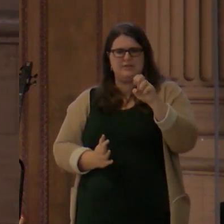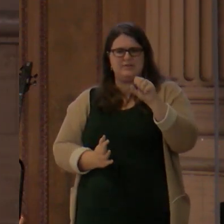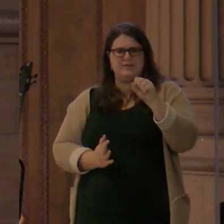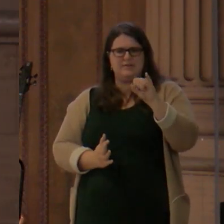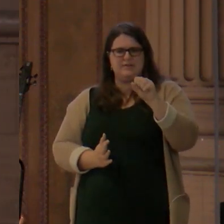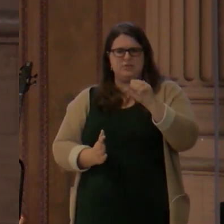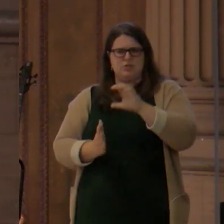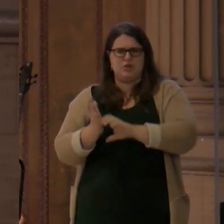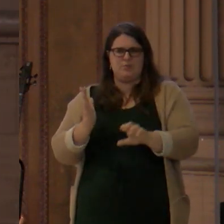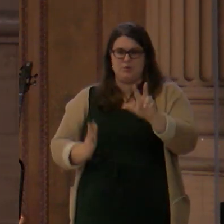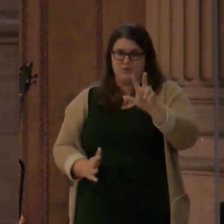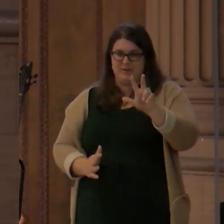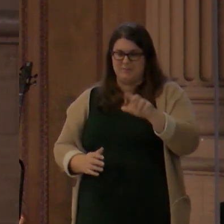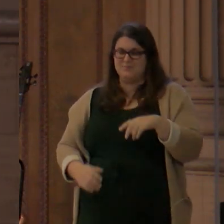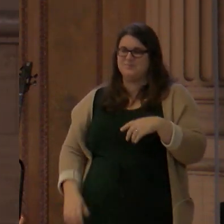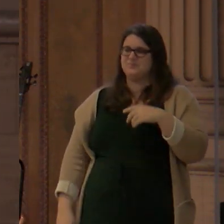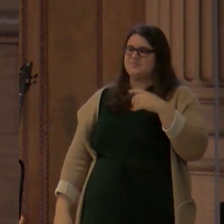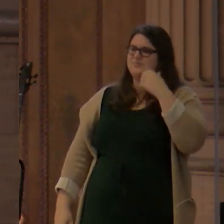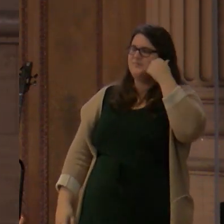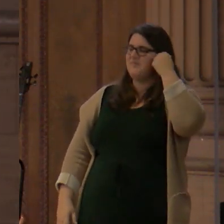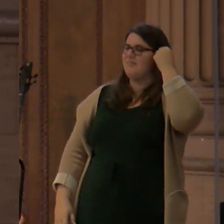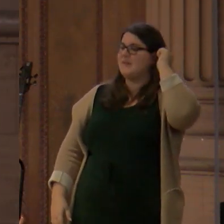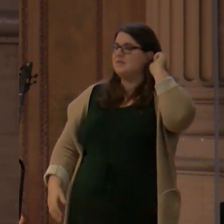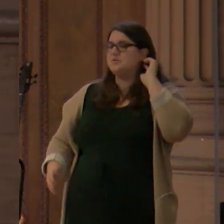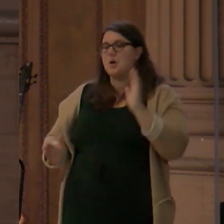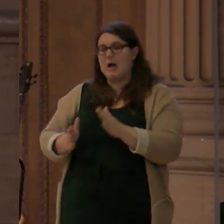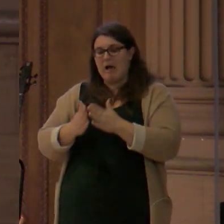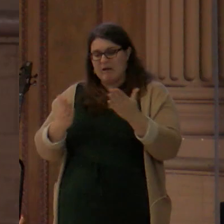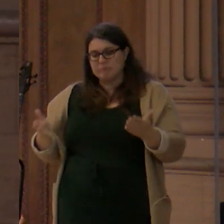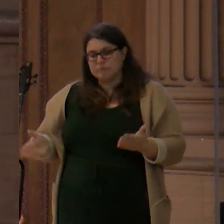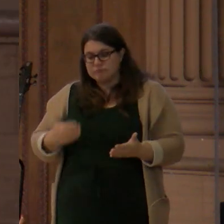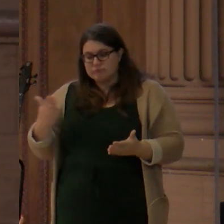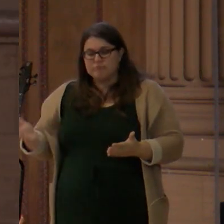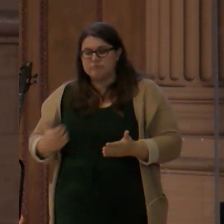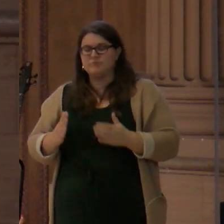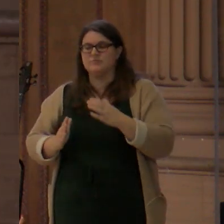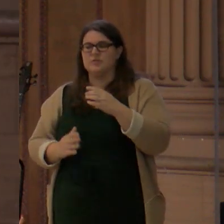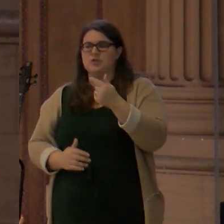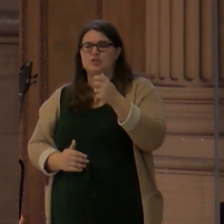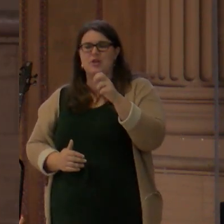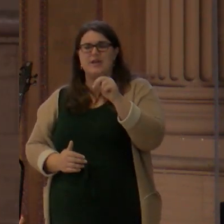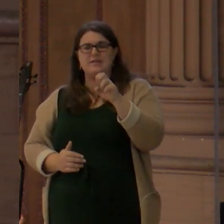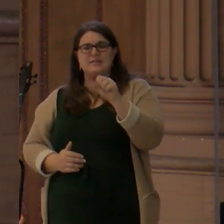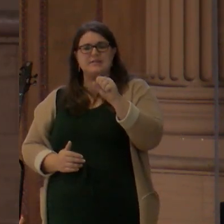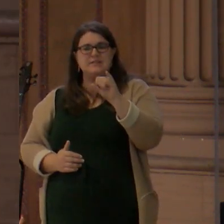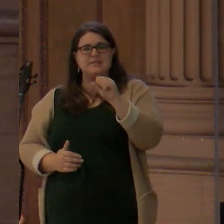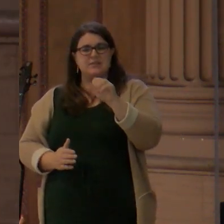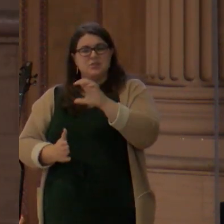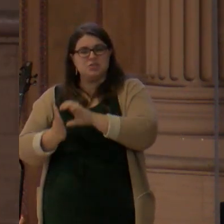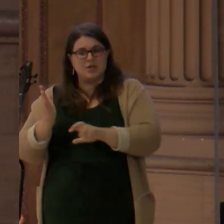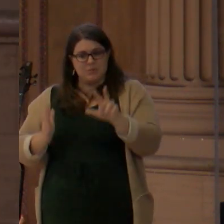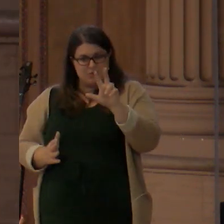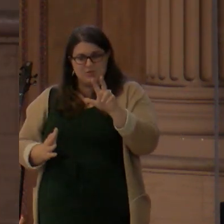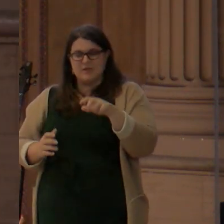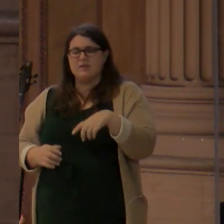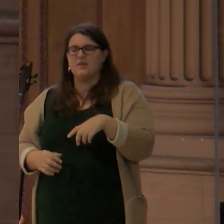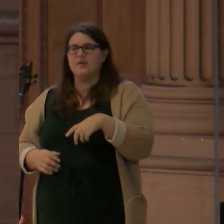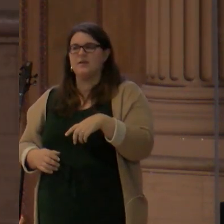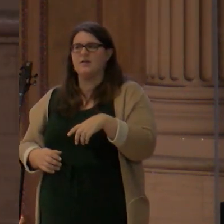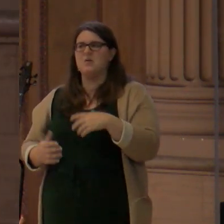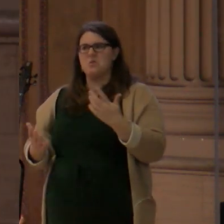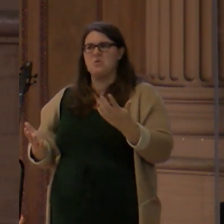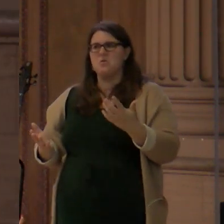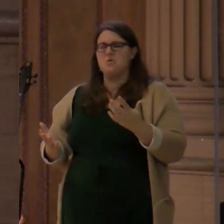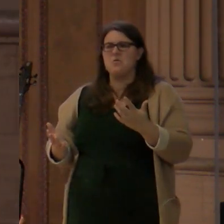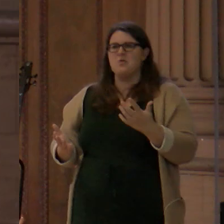And as you find your way there, I want you to consider just for a moment that throughout history, literature and